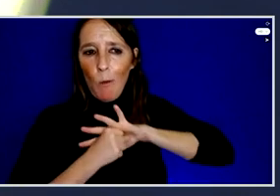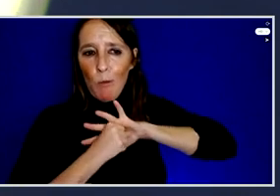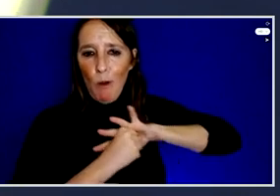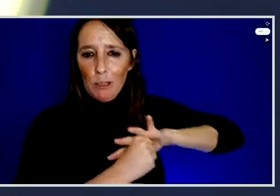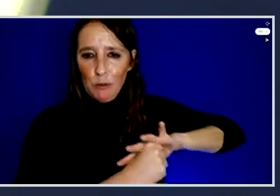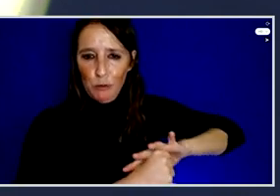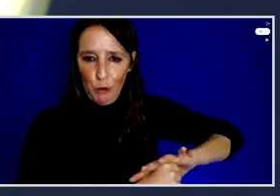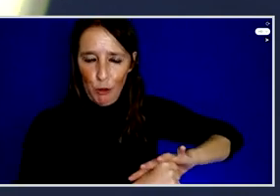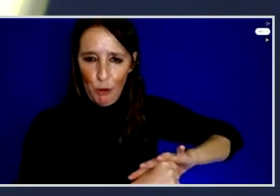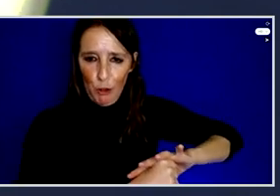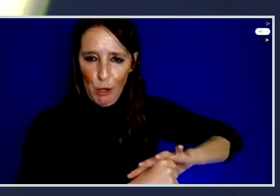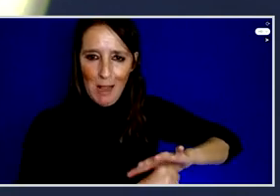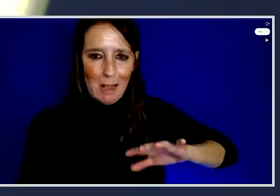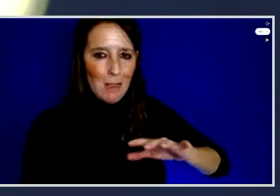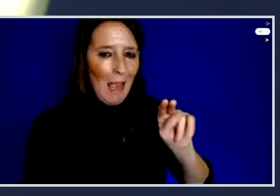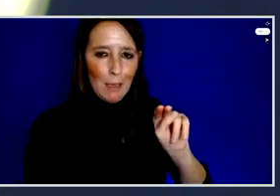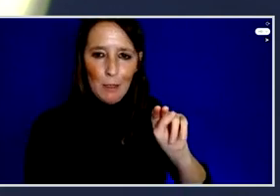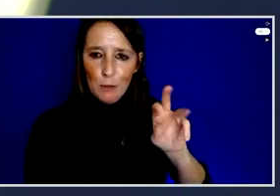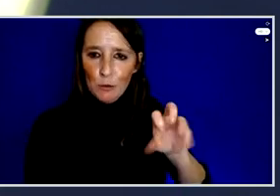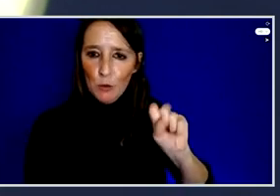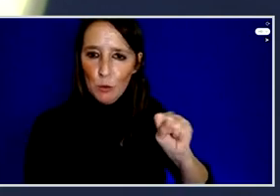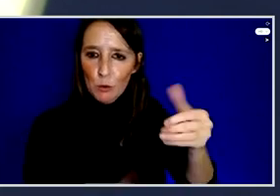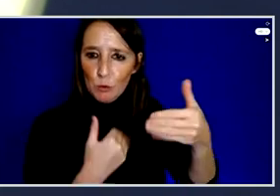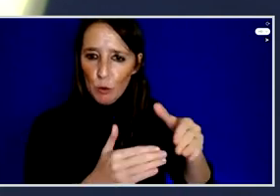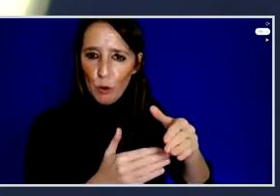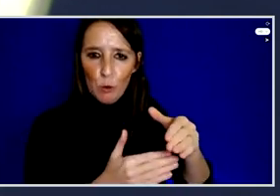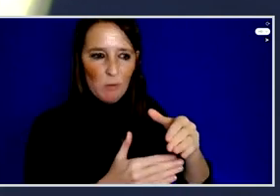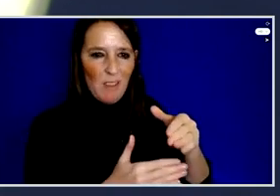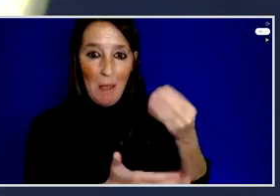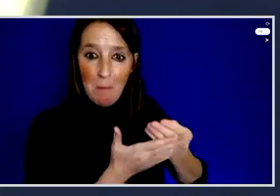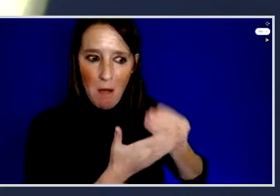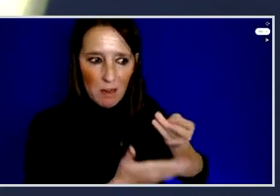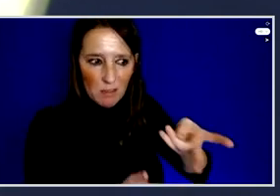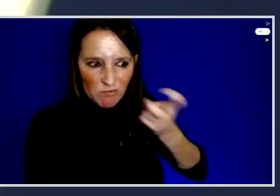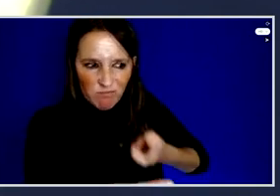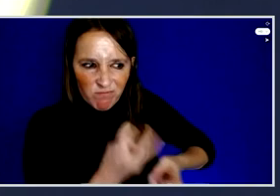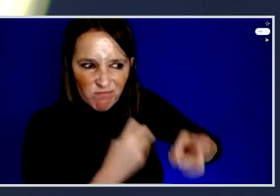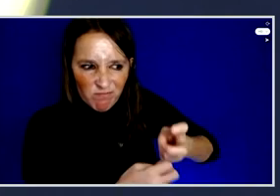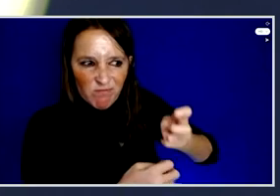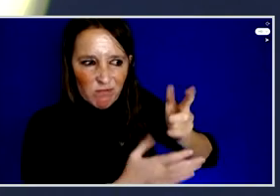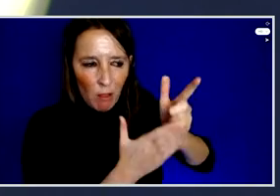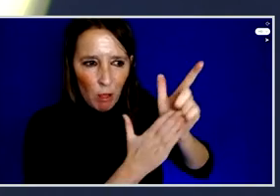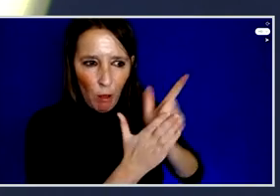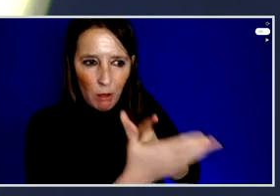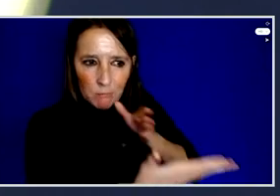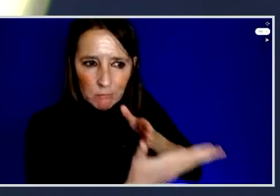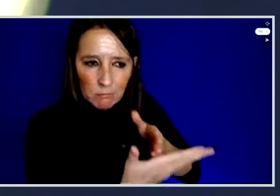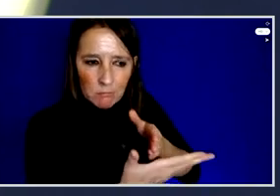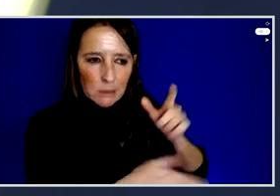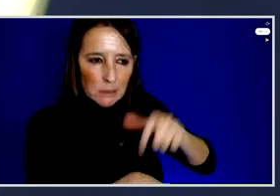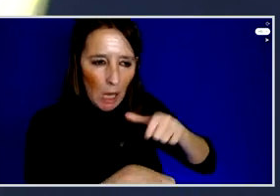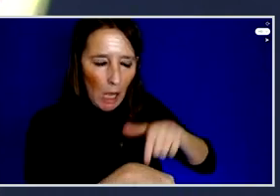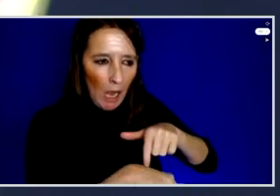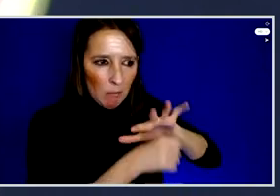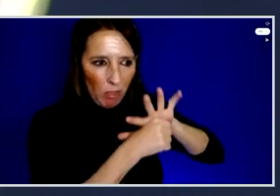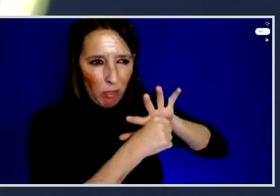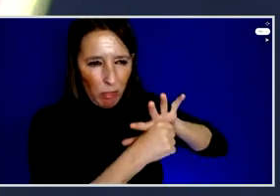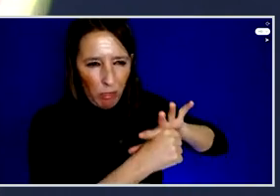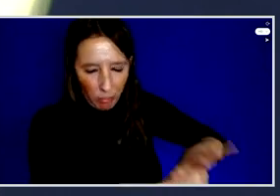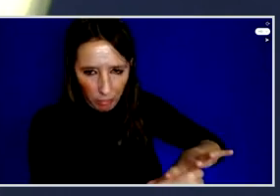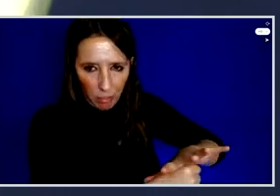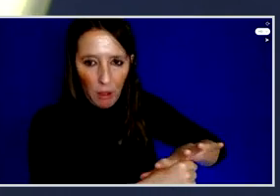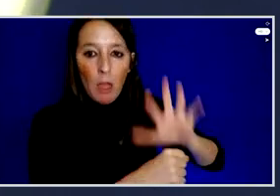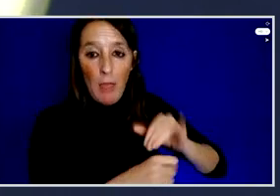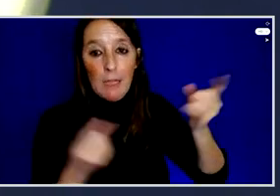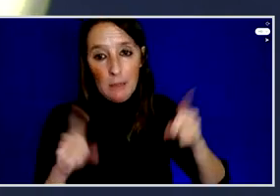they completely drain them from money and time and get them burned out and out of the business and this is what's happening in